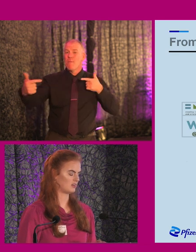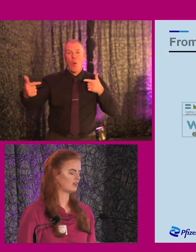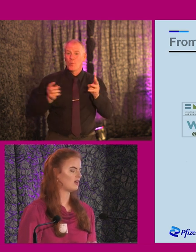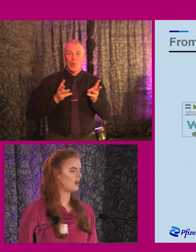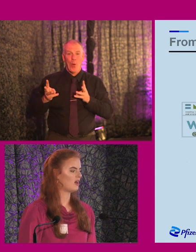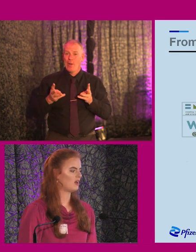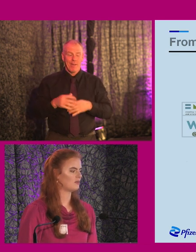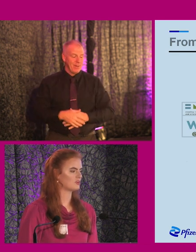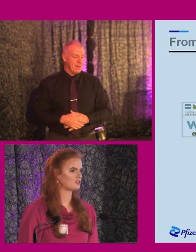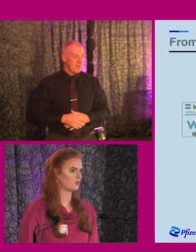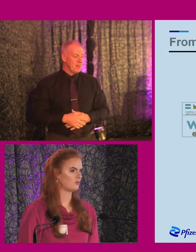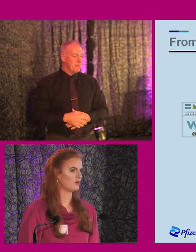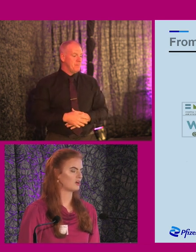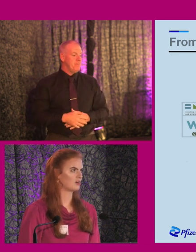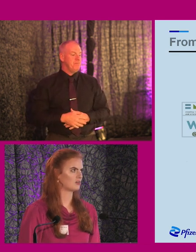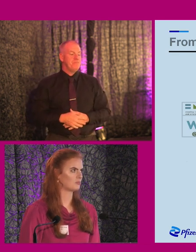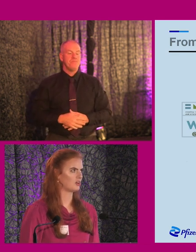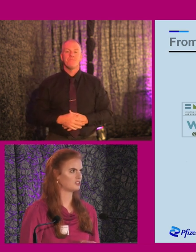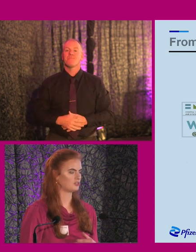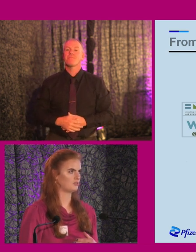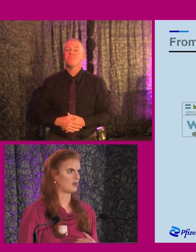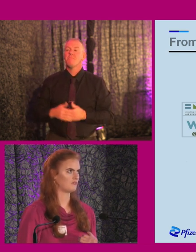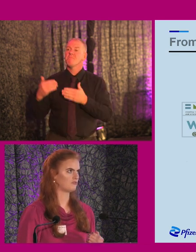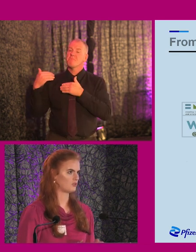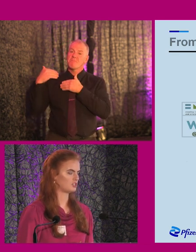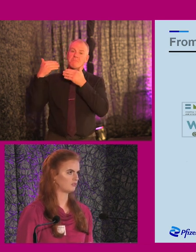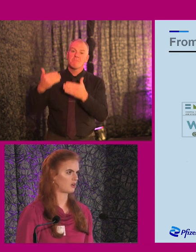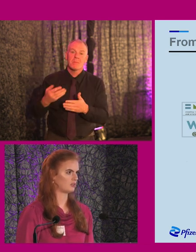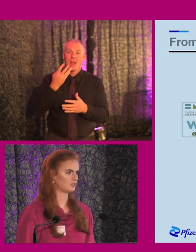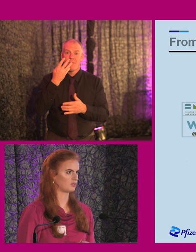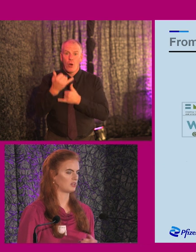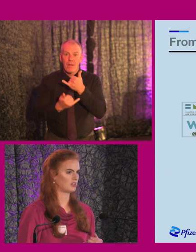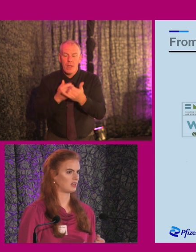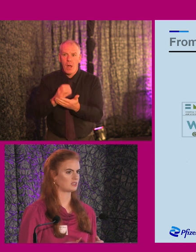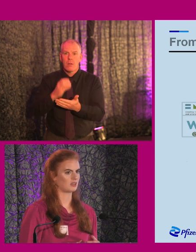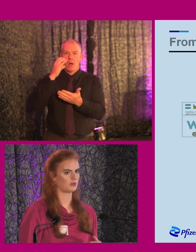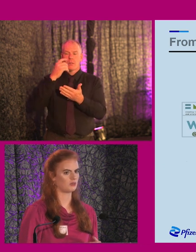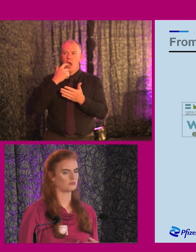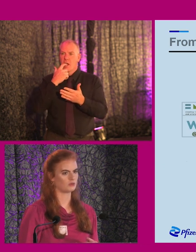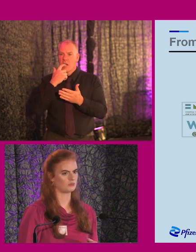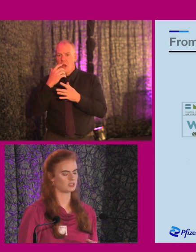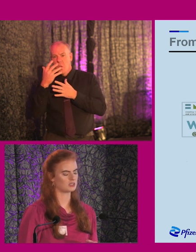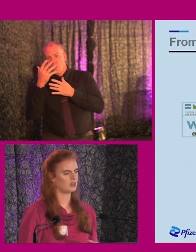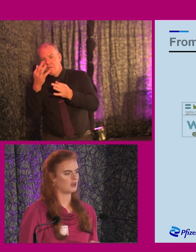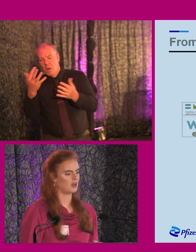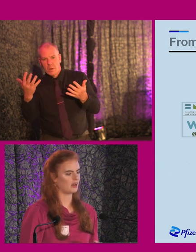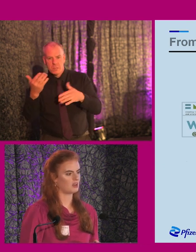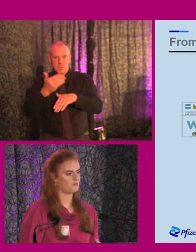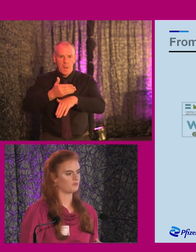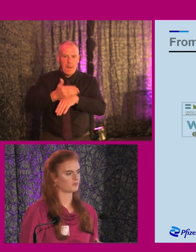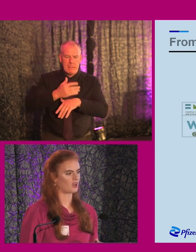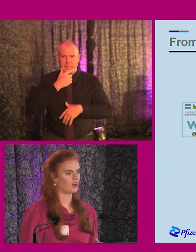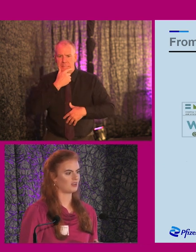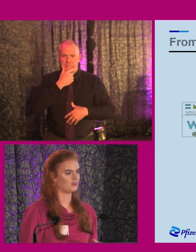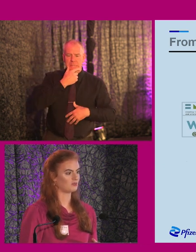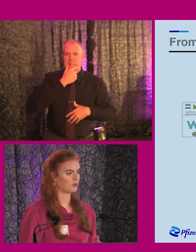a thing. And so coming on to then fourth year of college, when I had to think about employment and